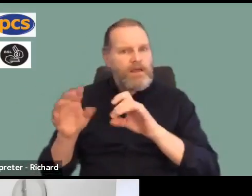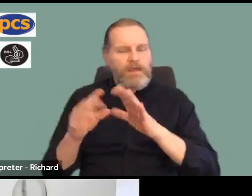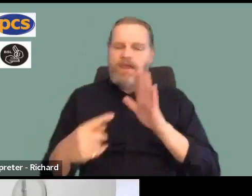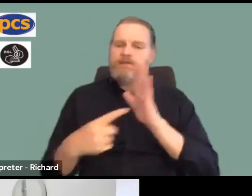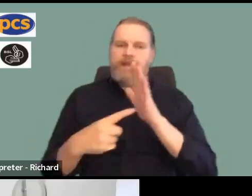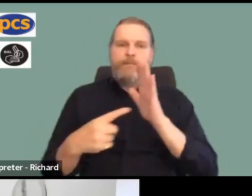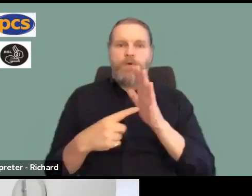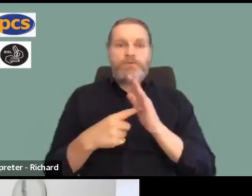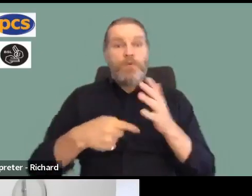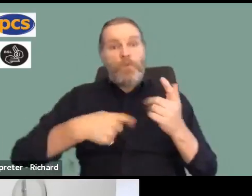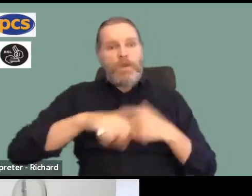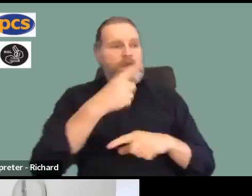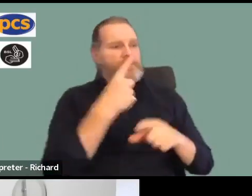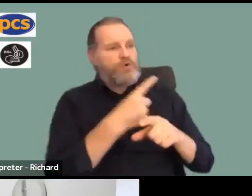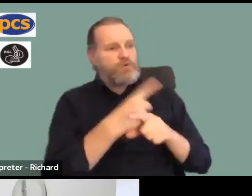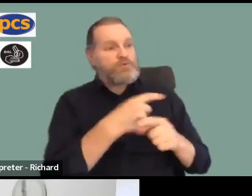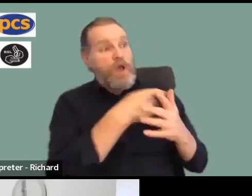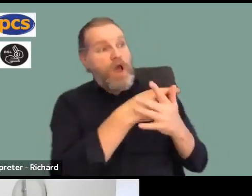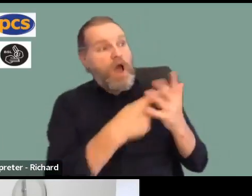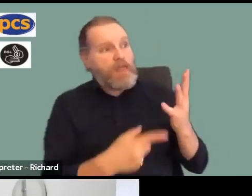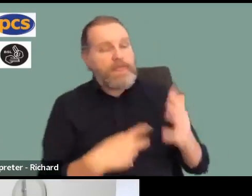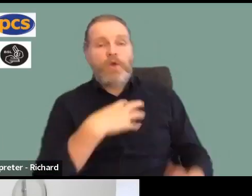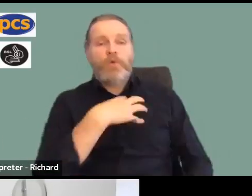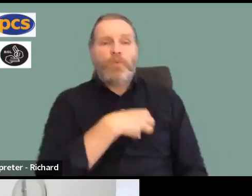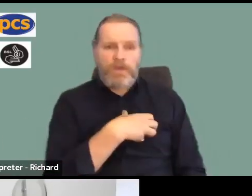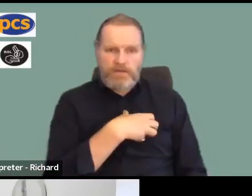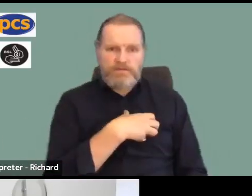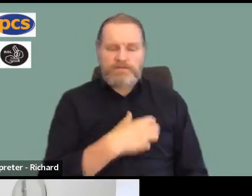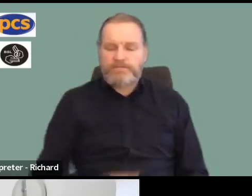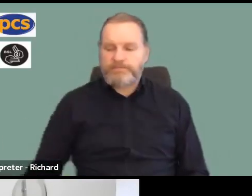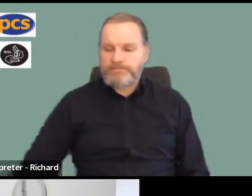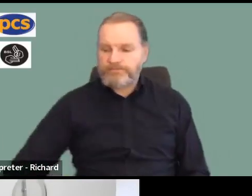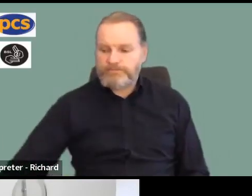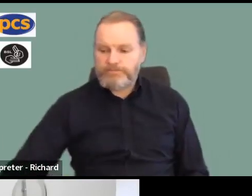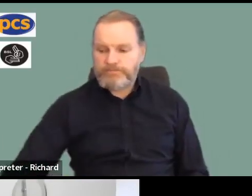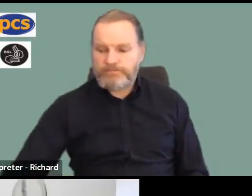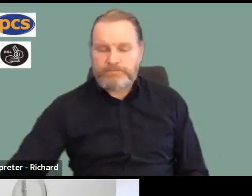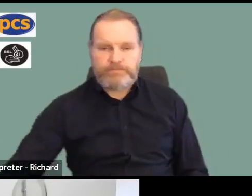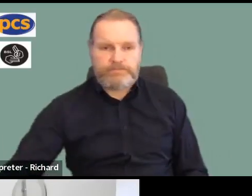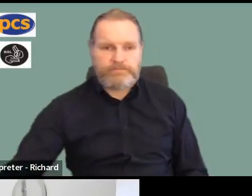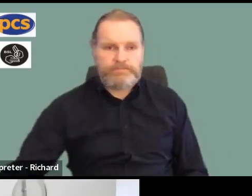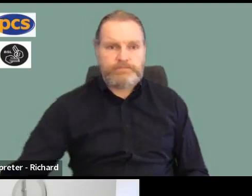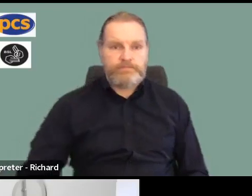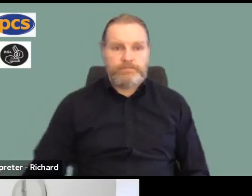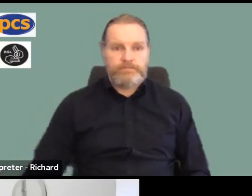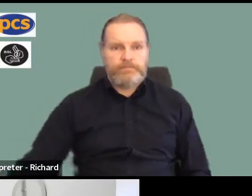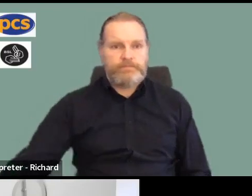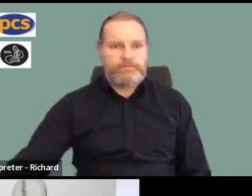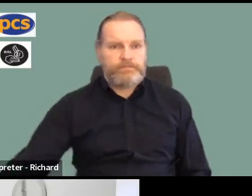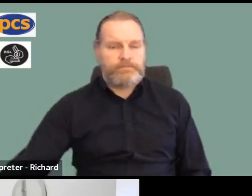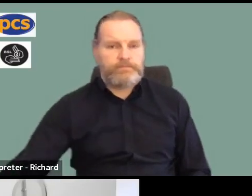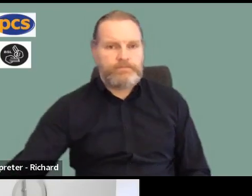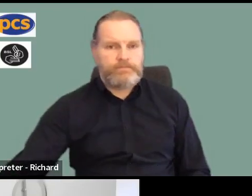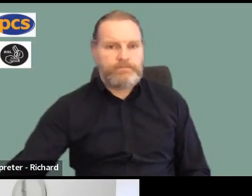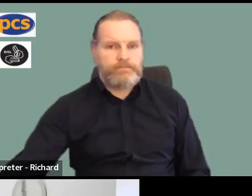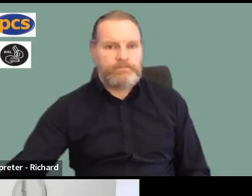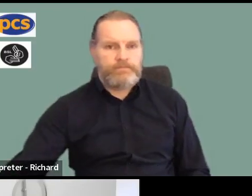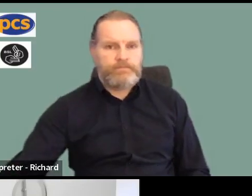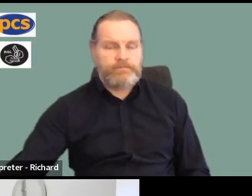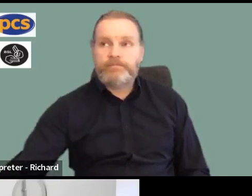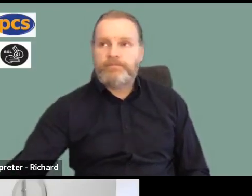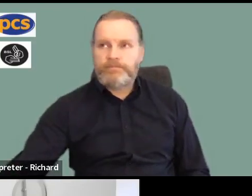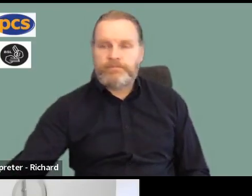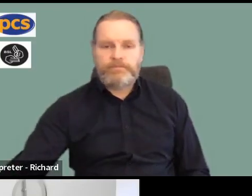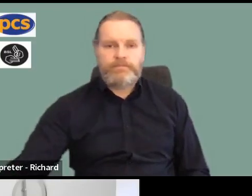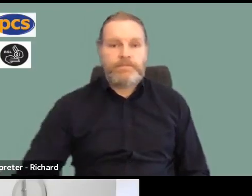public sector unions. And I can announce tonight that those talks are going very, very well. And they confirm why our decision